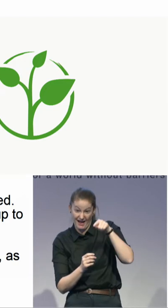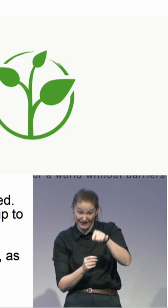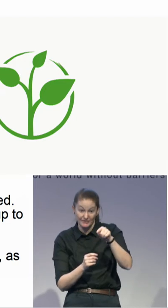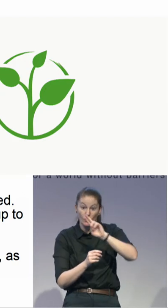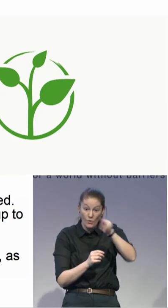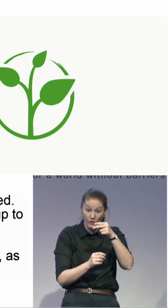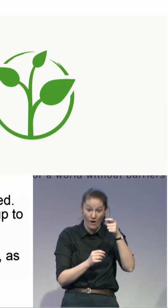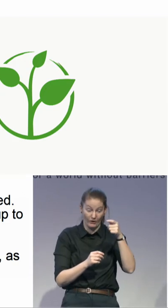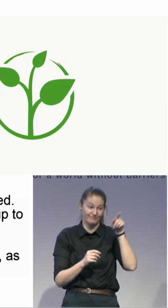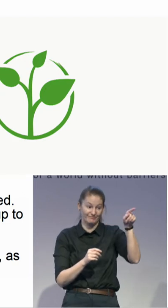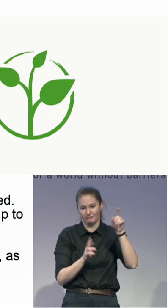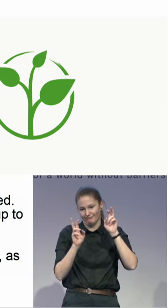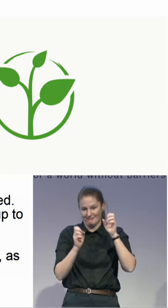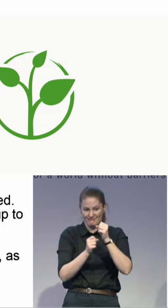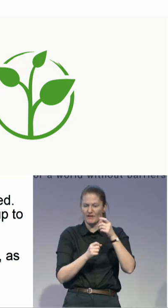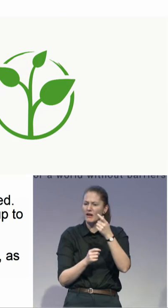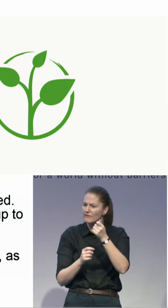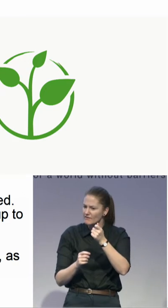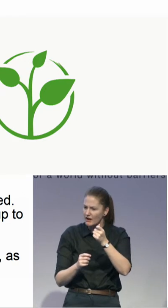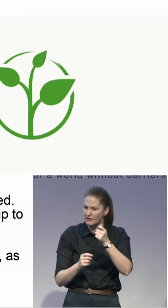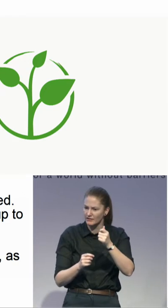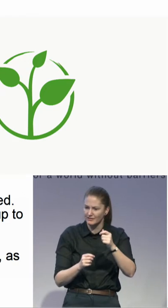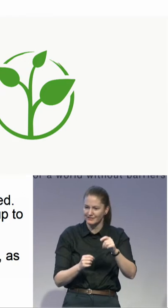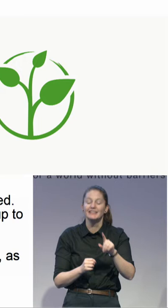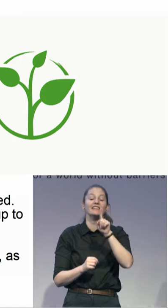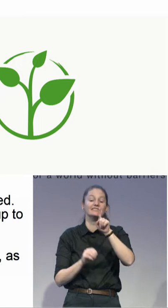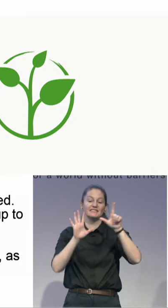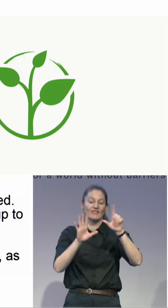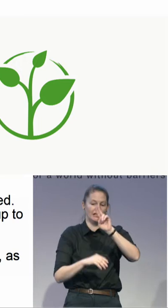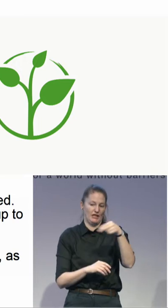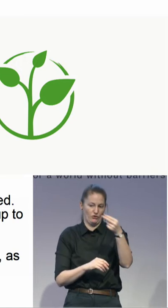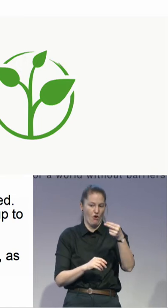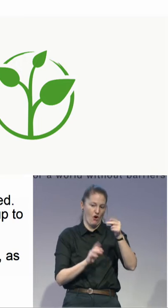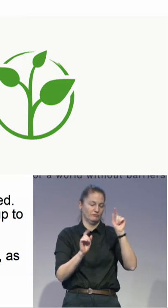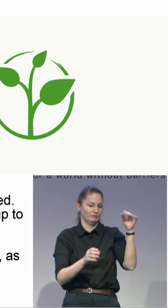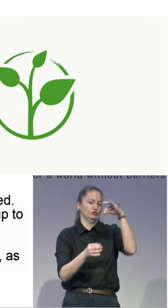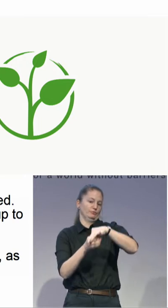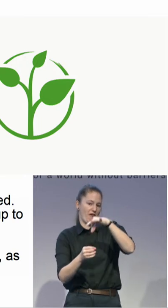So, it's also a financial advantage for governments.